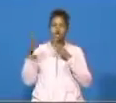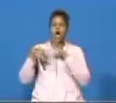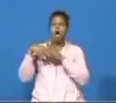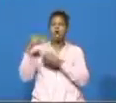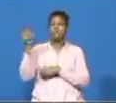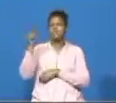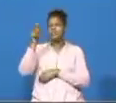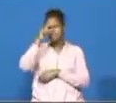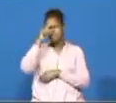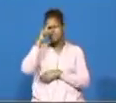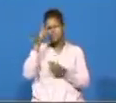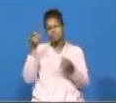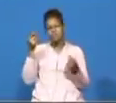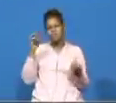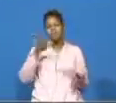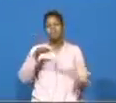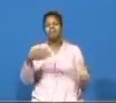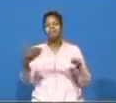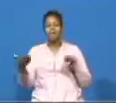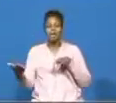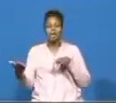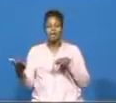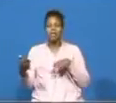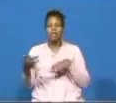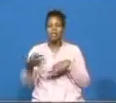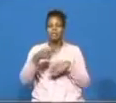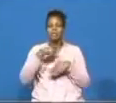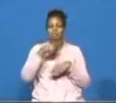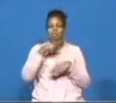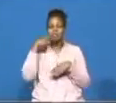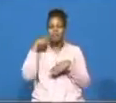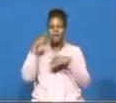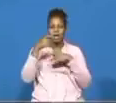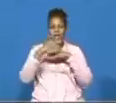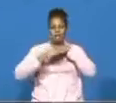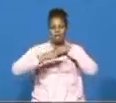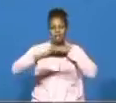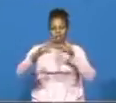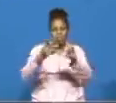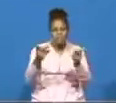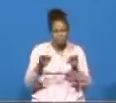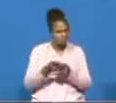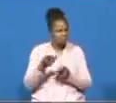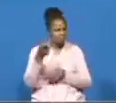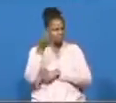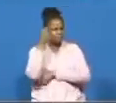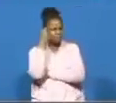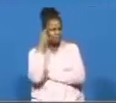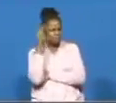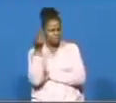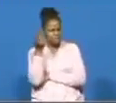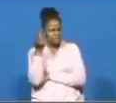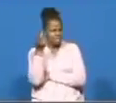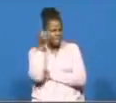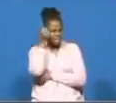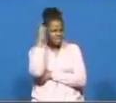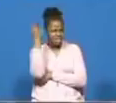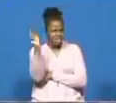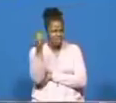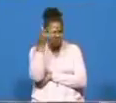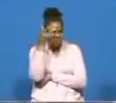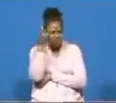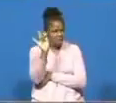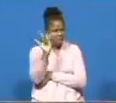of egypt to die in the wilderness look at that does that connect is that uh intellectually